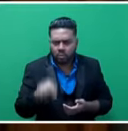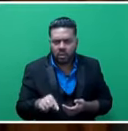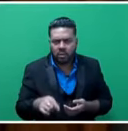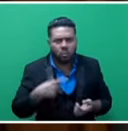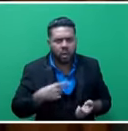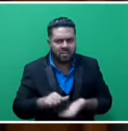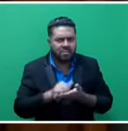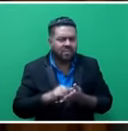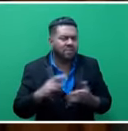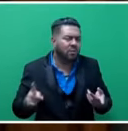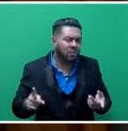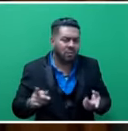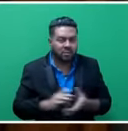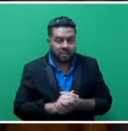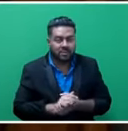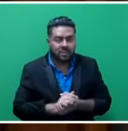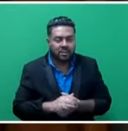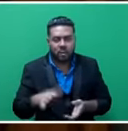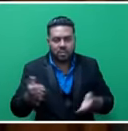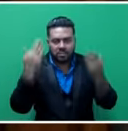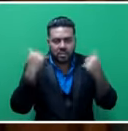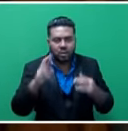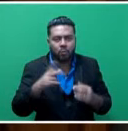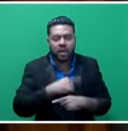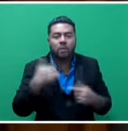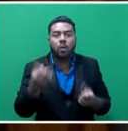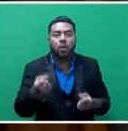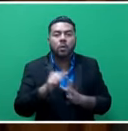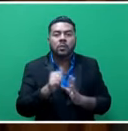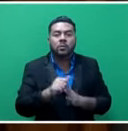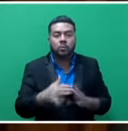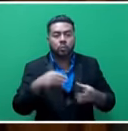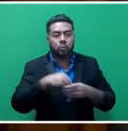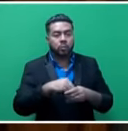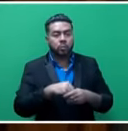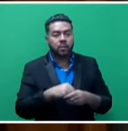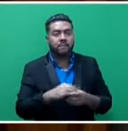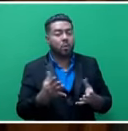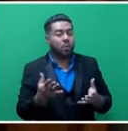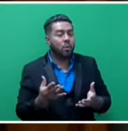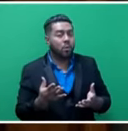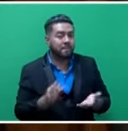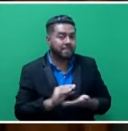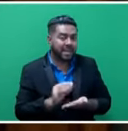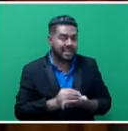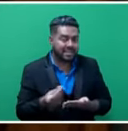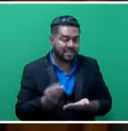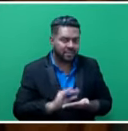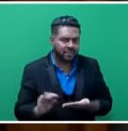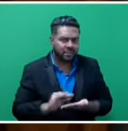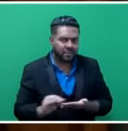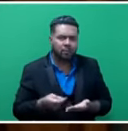Mr. Speaker, we have also automated the payment of grants for FEMIS in early 2020. The grant